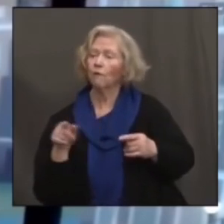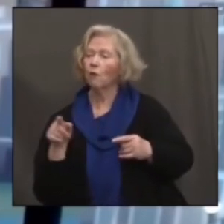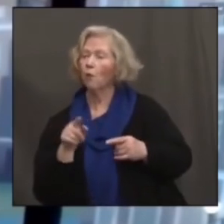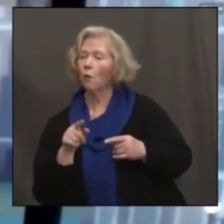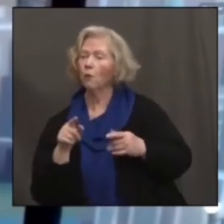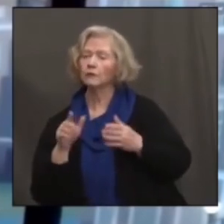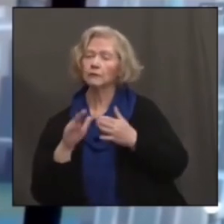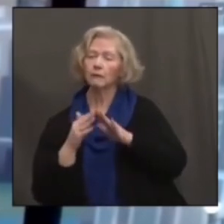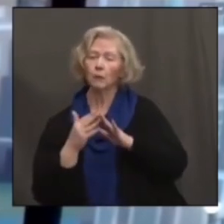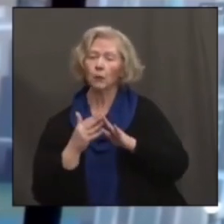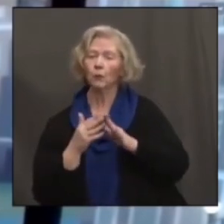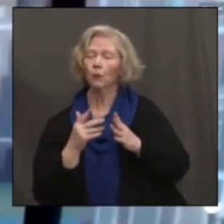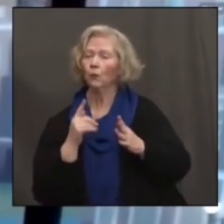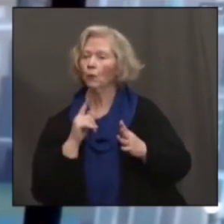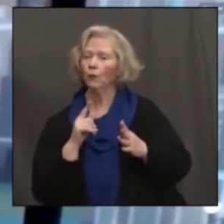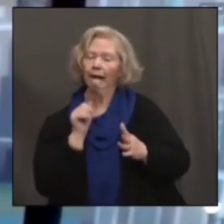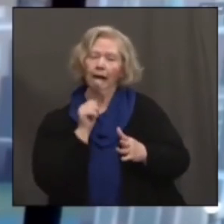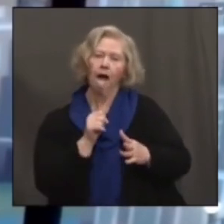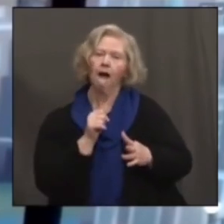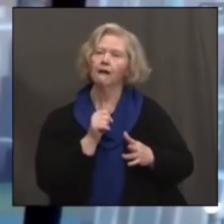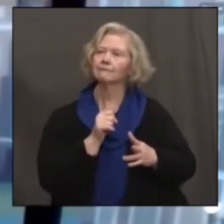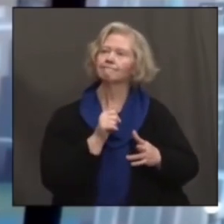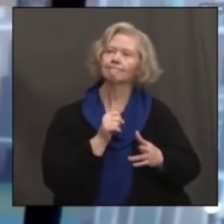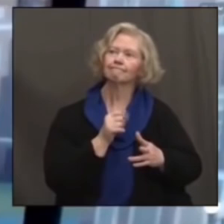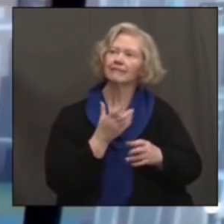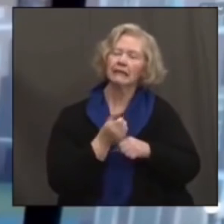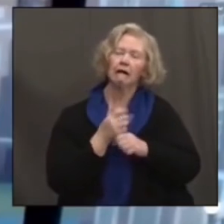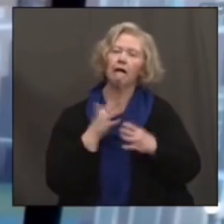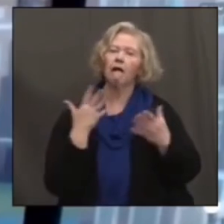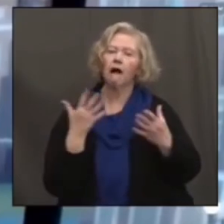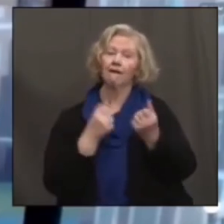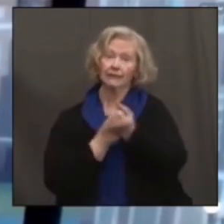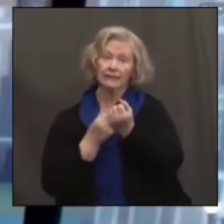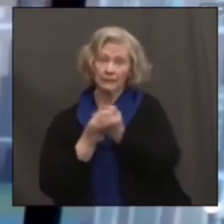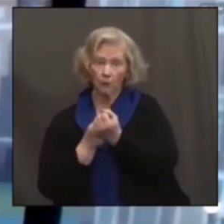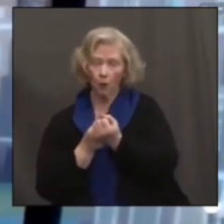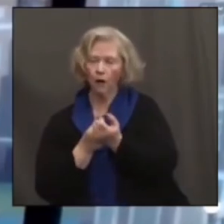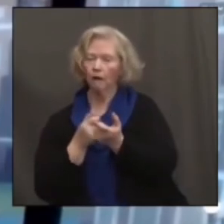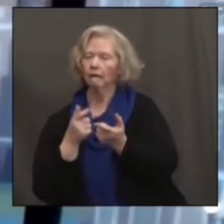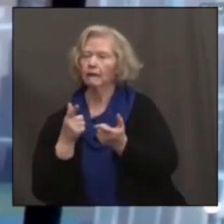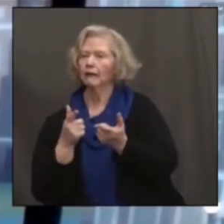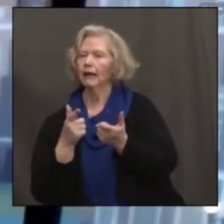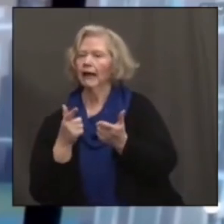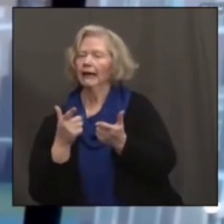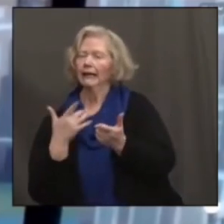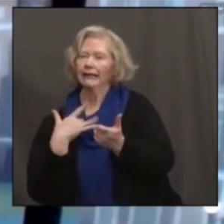those communities with high social vulnerability. You can imagine the